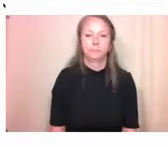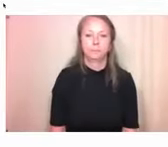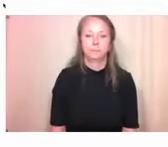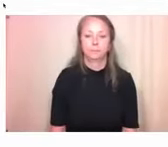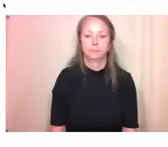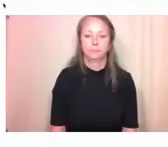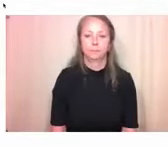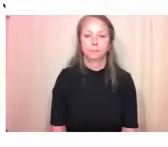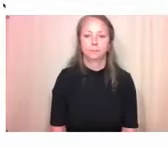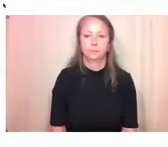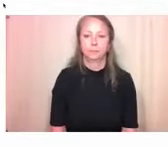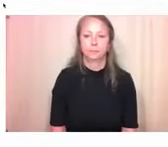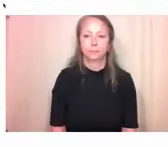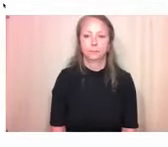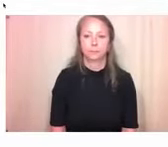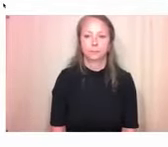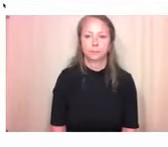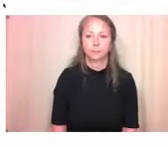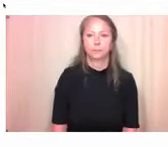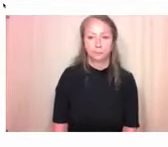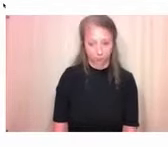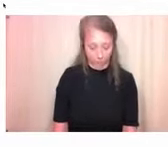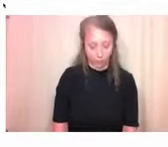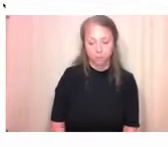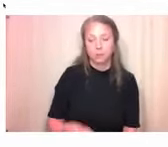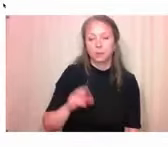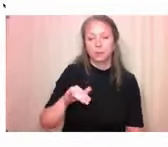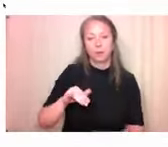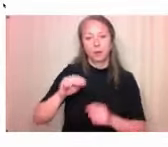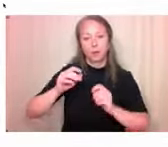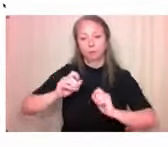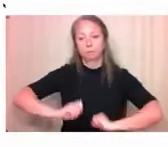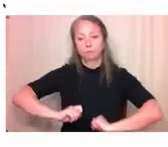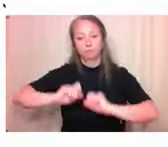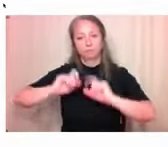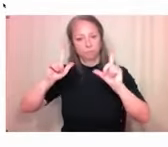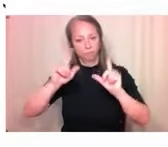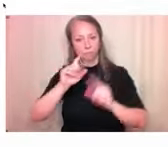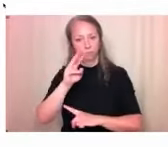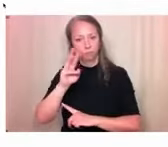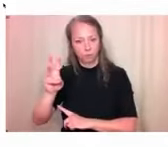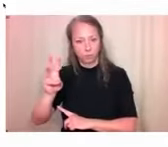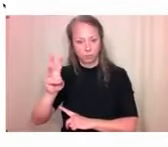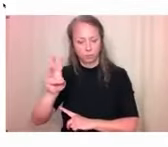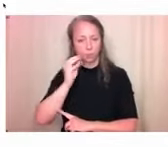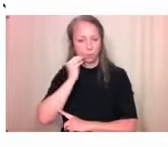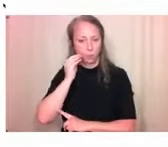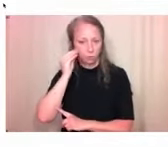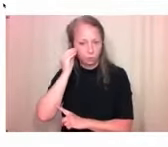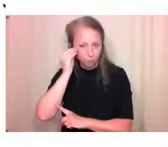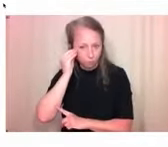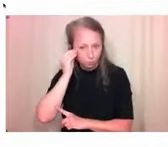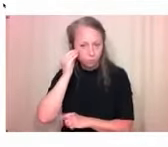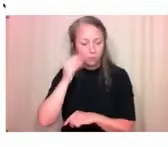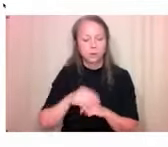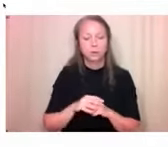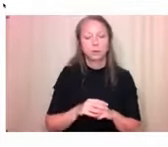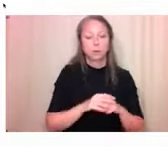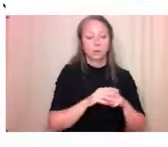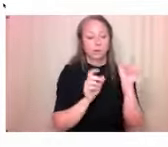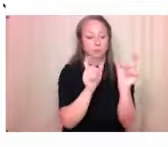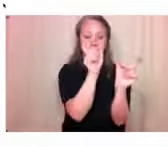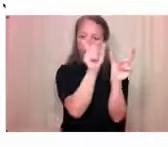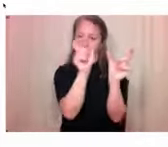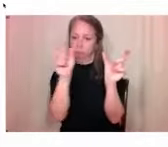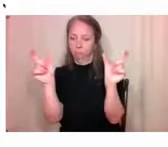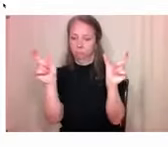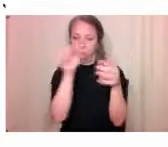This is the Candid Access main page. The tabs at the top of the page can quickly take you to the area that you wish to view, or you